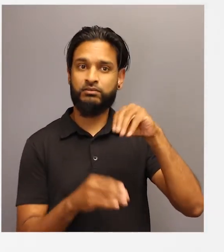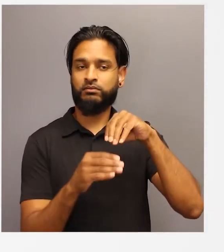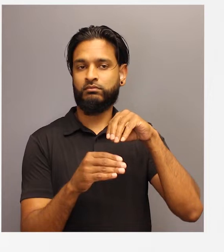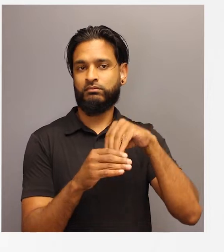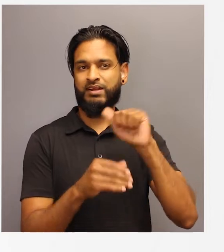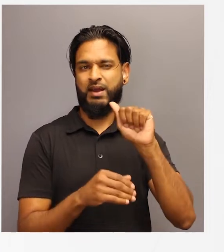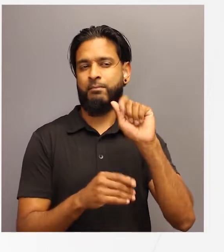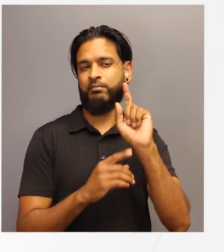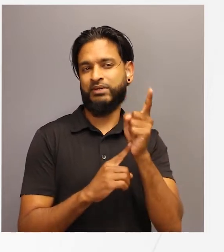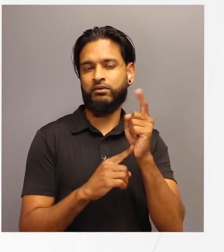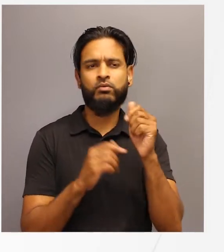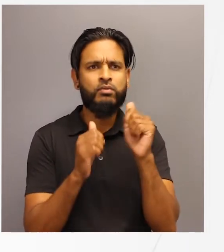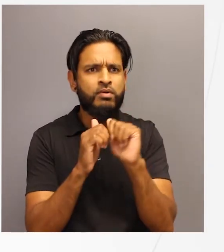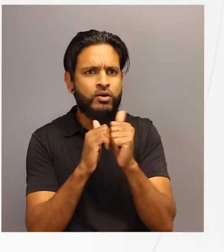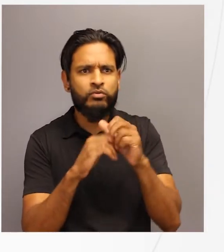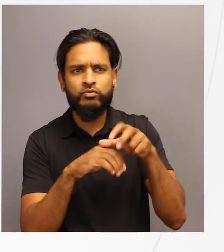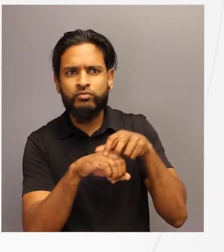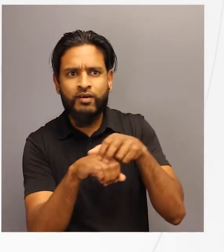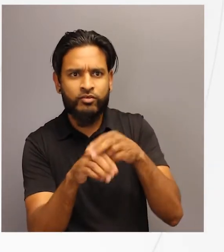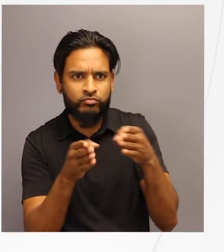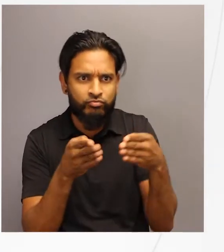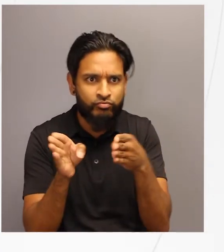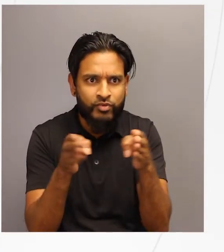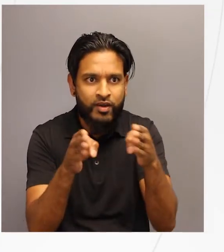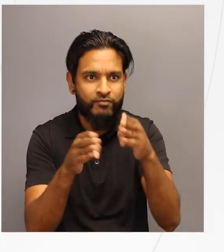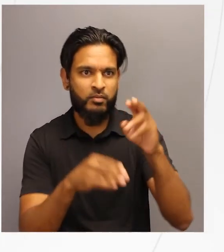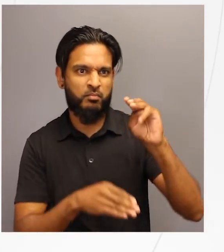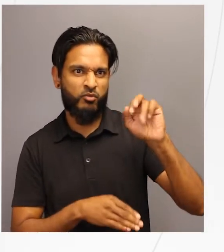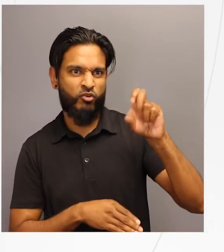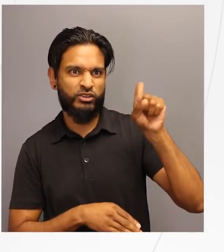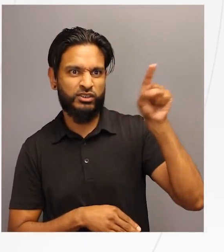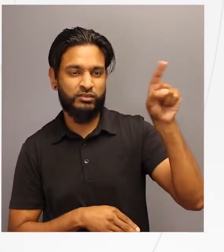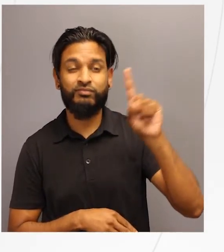This could be shown to students after their answer of computer programming.